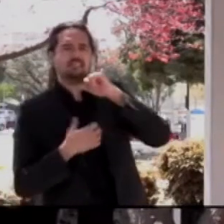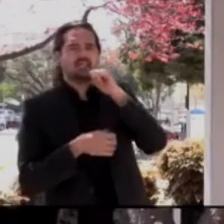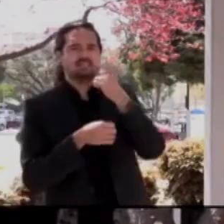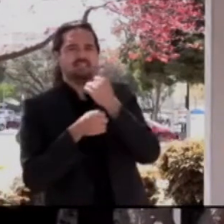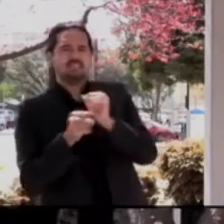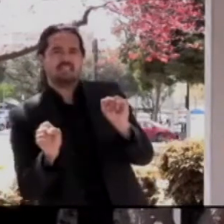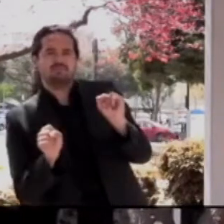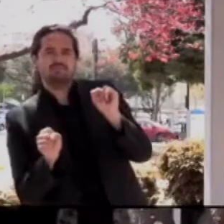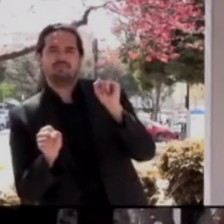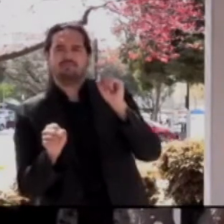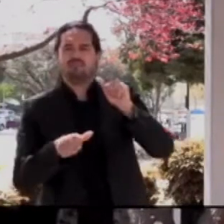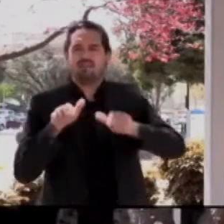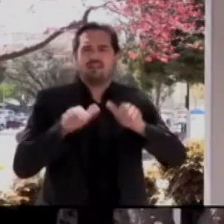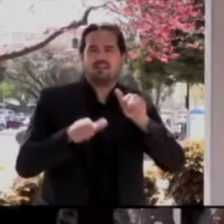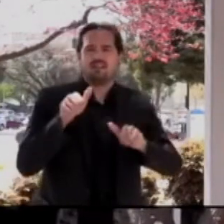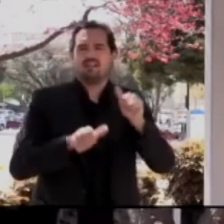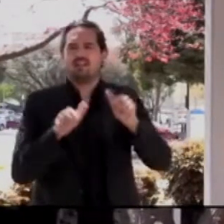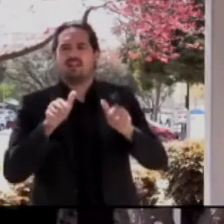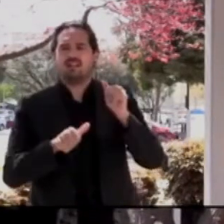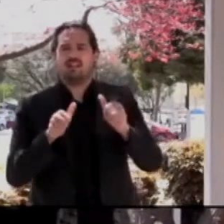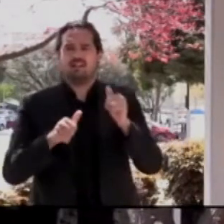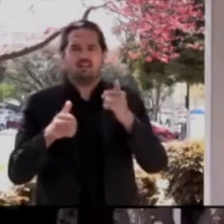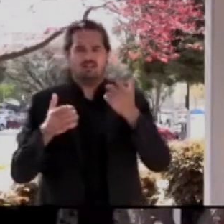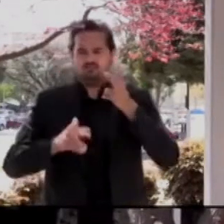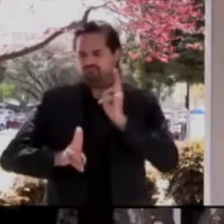developed so quickly, that there was a kind of testing